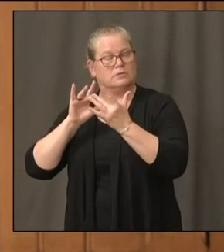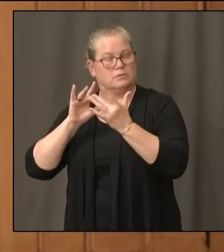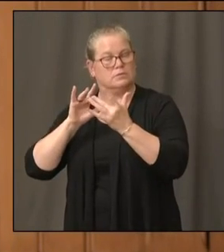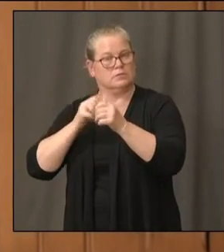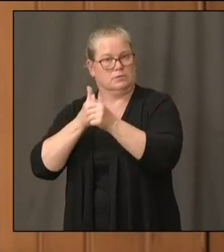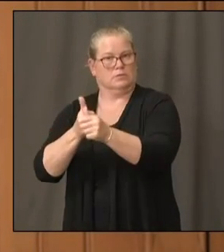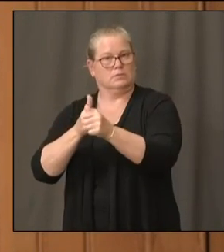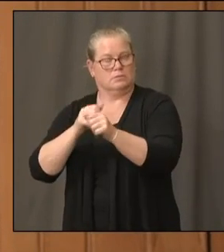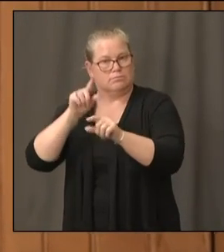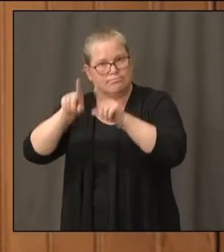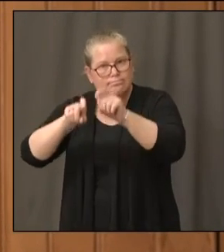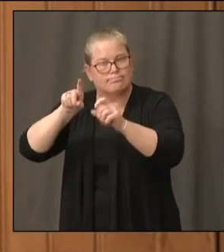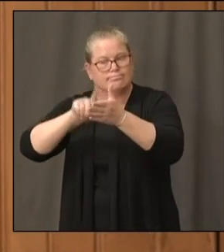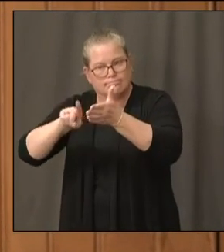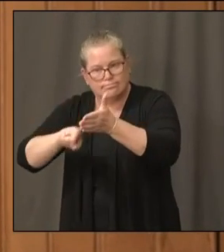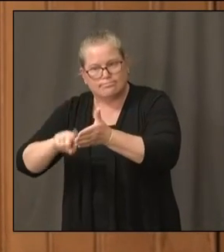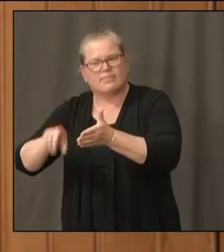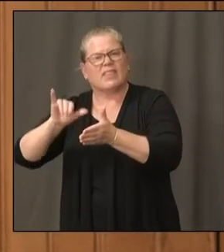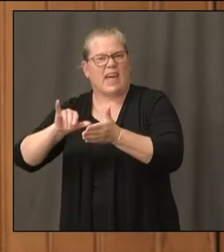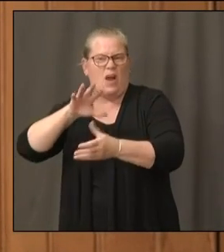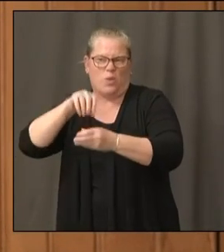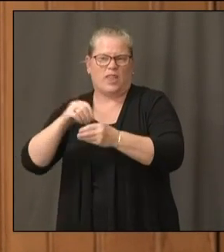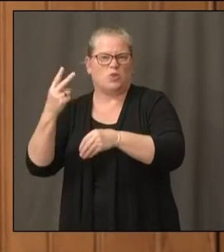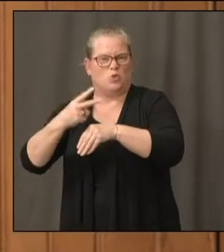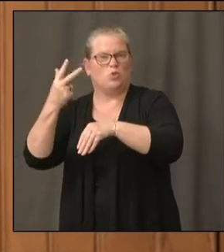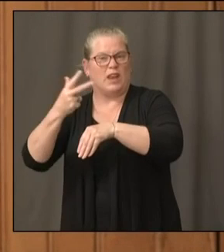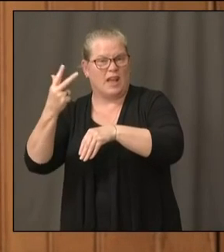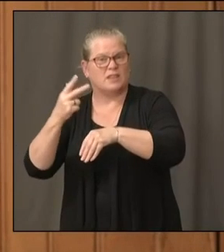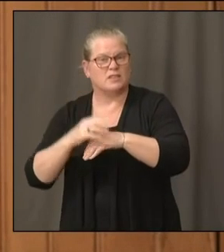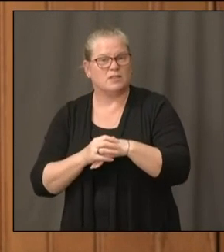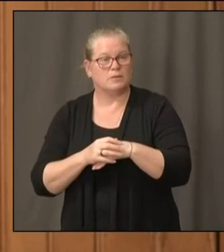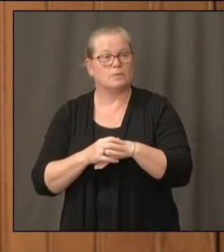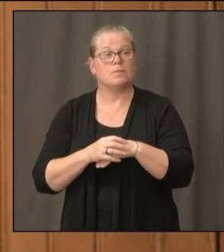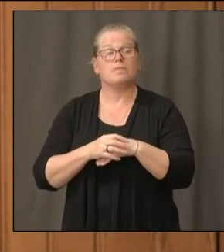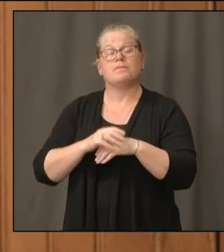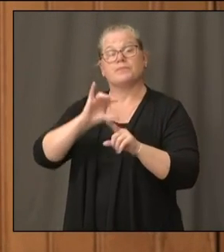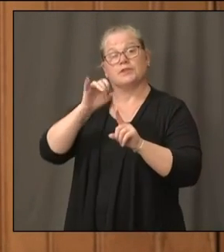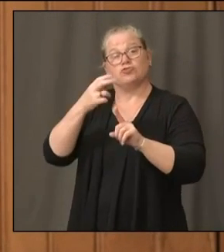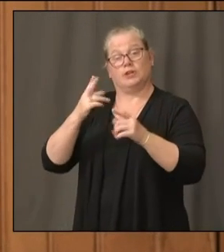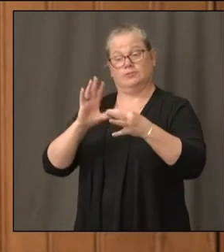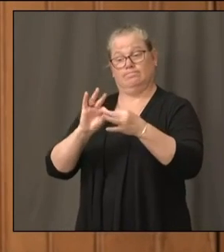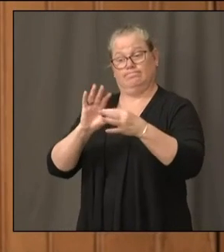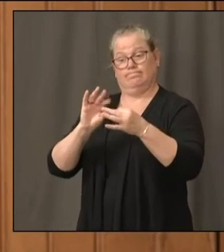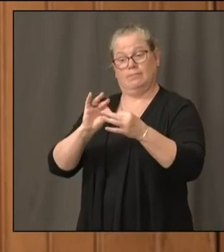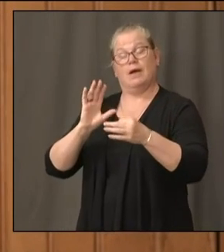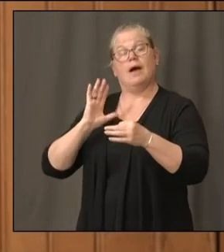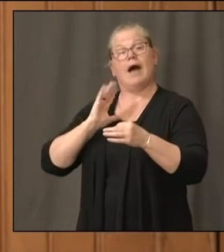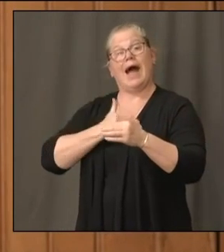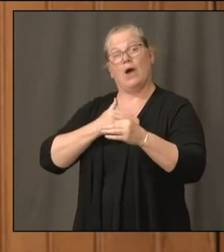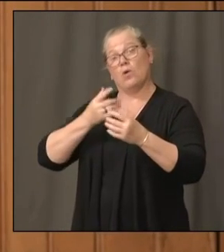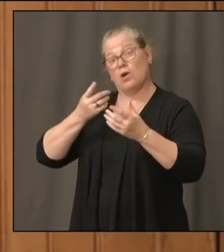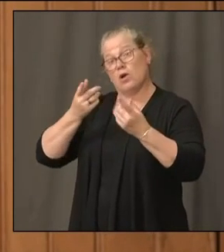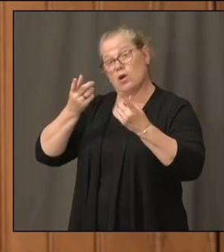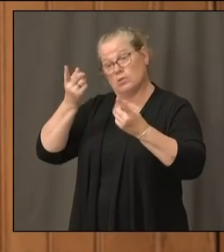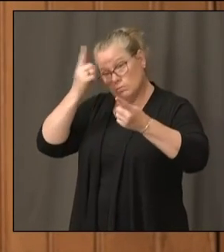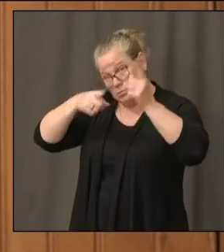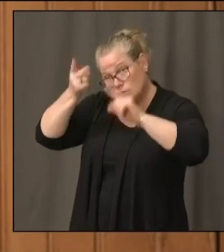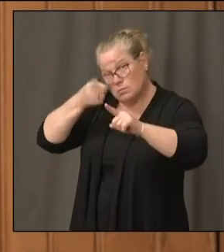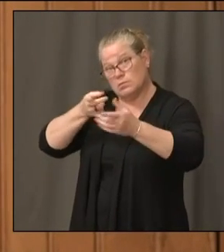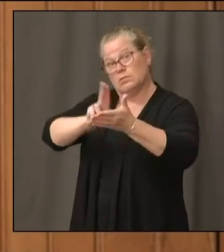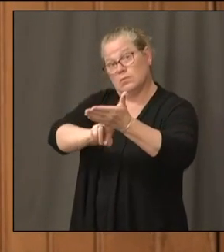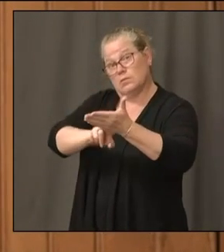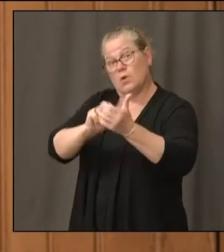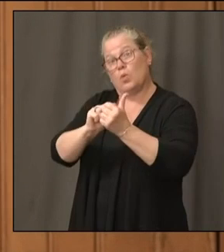the Comptroller Lembo prioritizes Connecticut samples in the top tier, which require rapid turnaround.